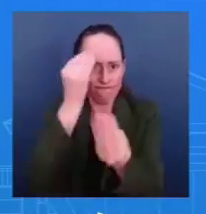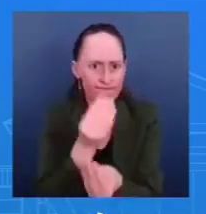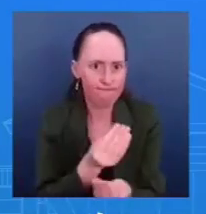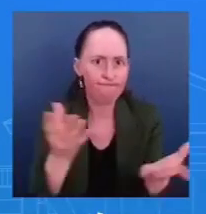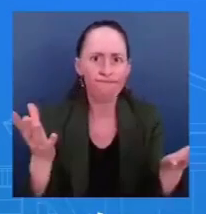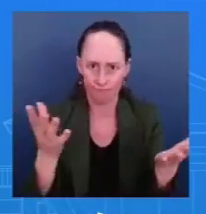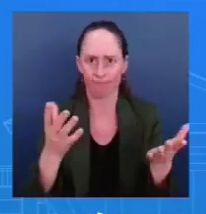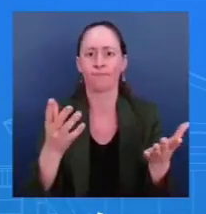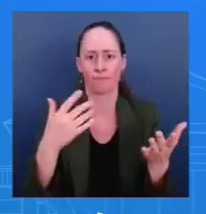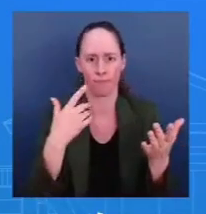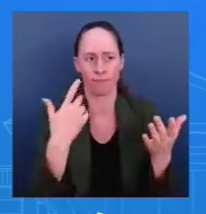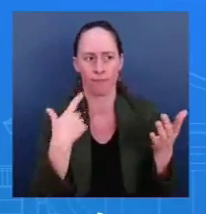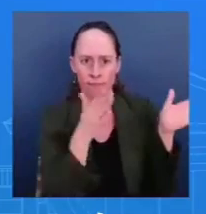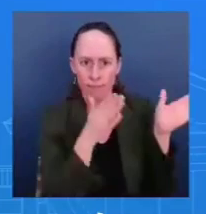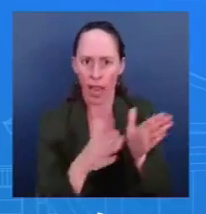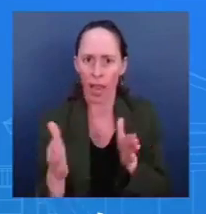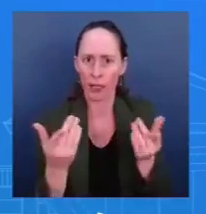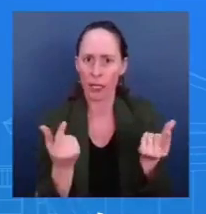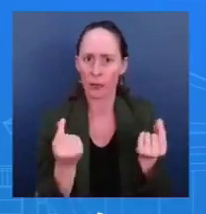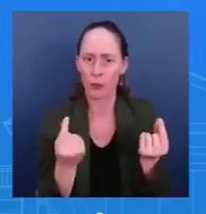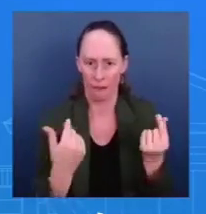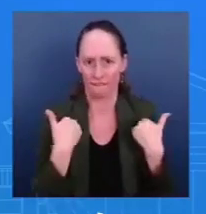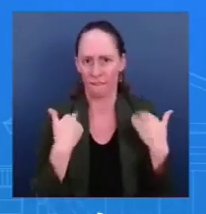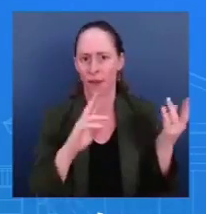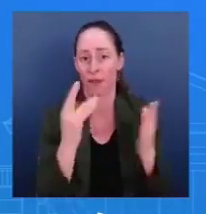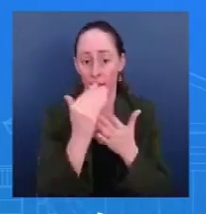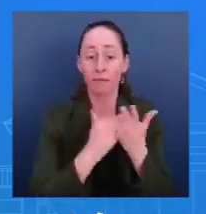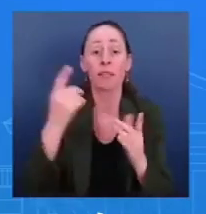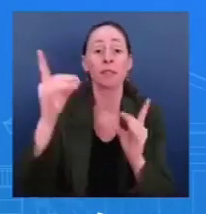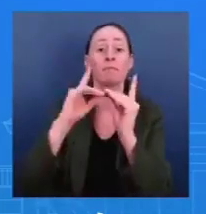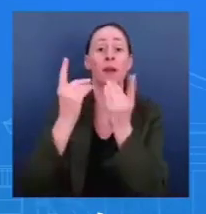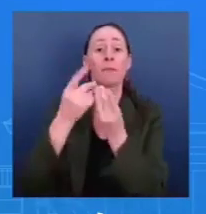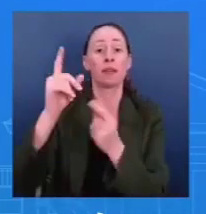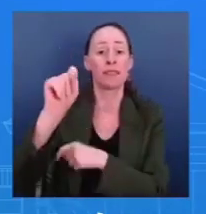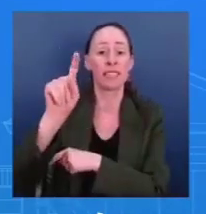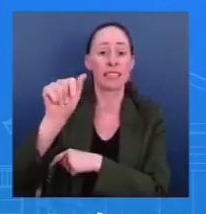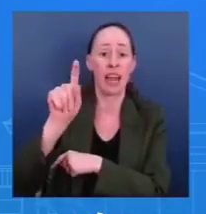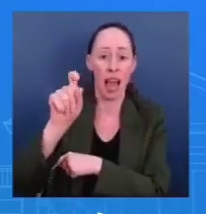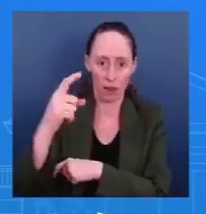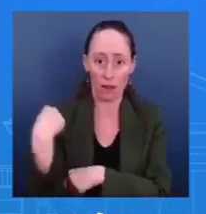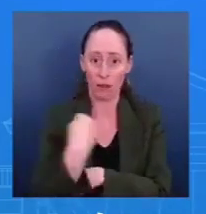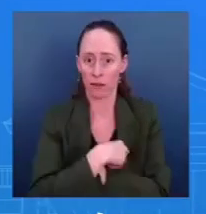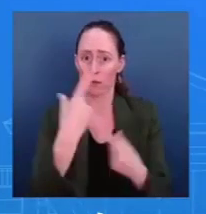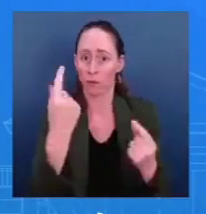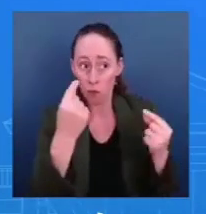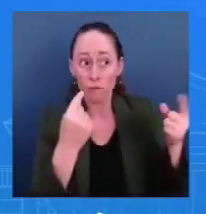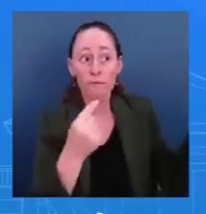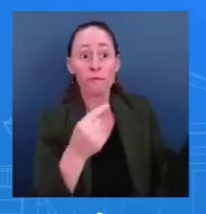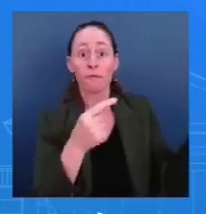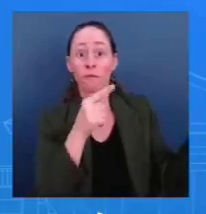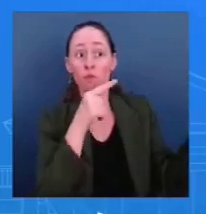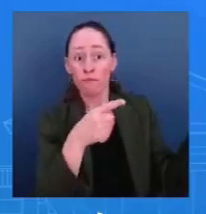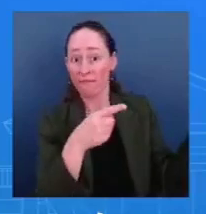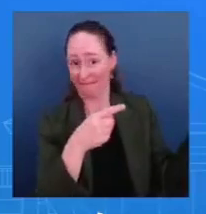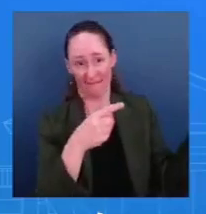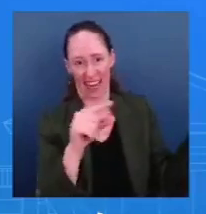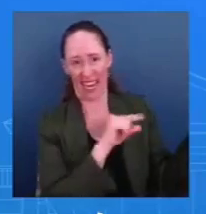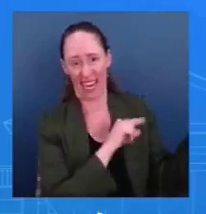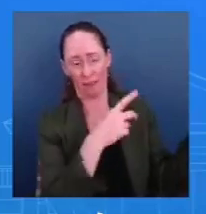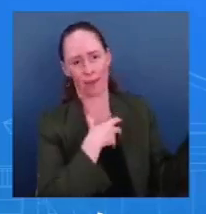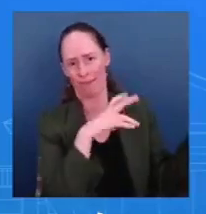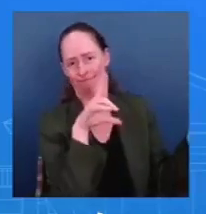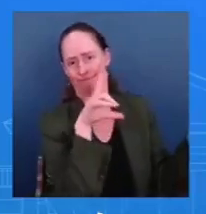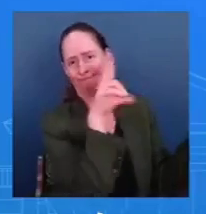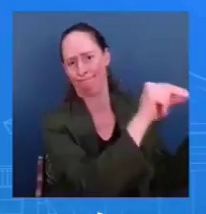-supported media organizations that are affiliated with these covert activities, and they released a $10 million reward for justice for individuals